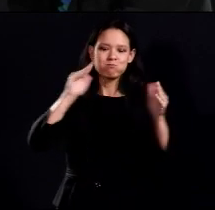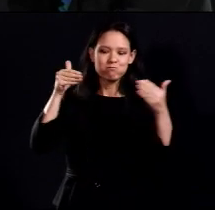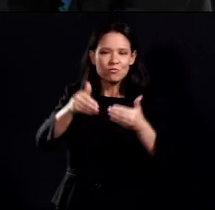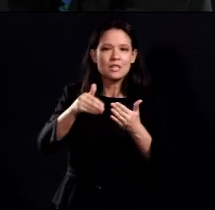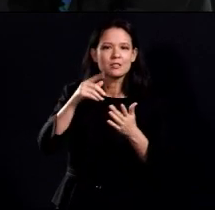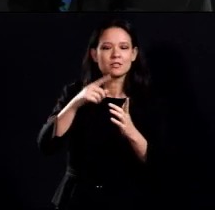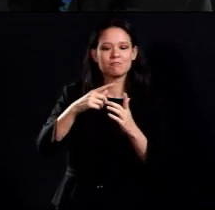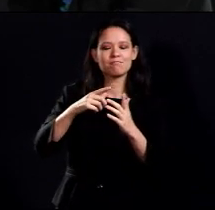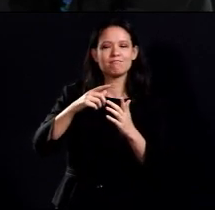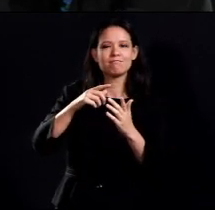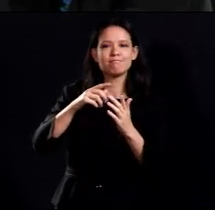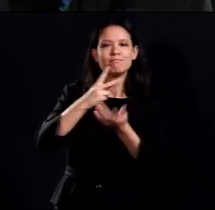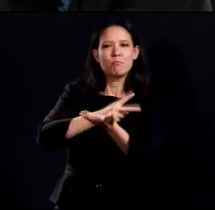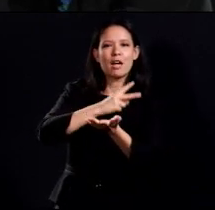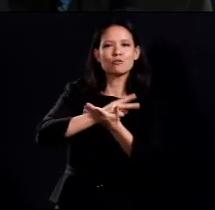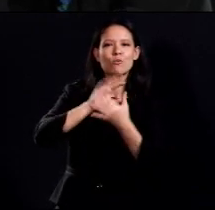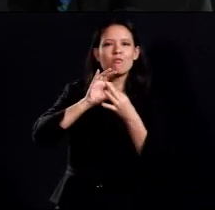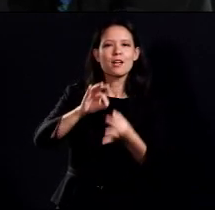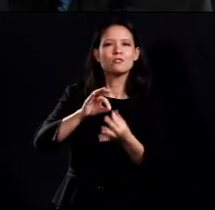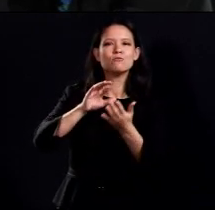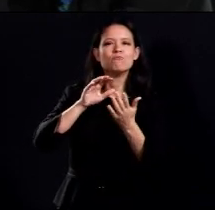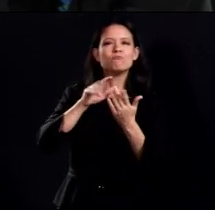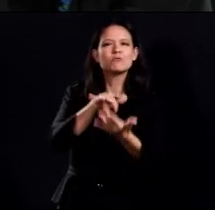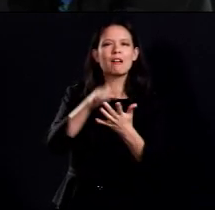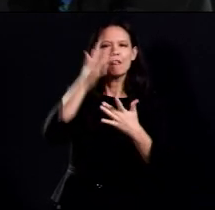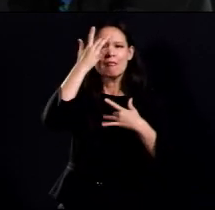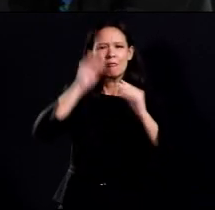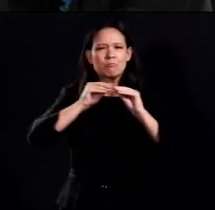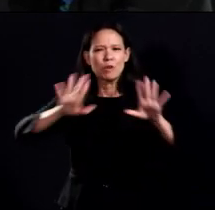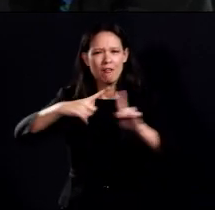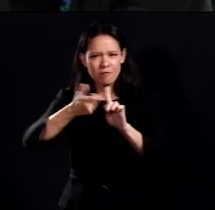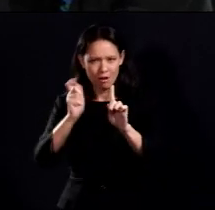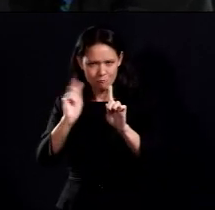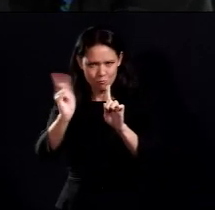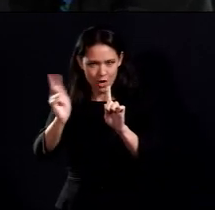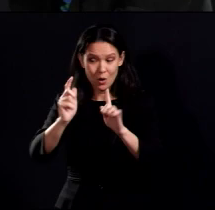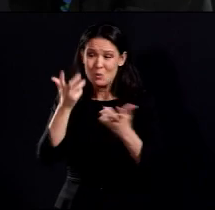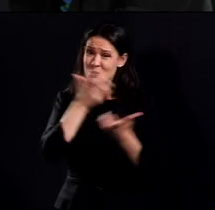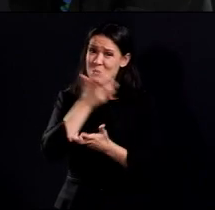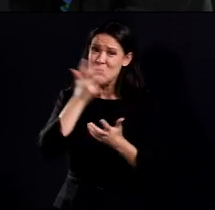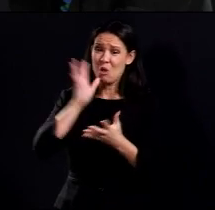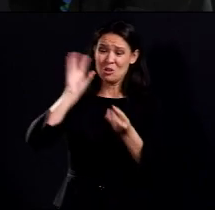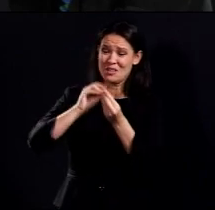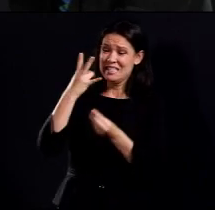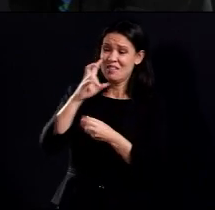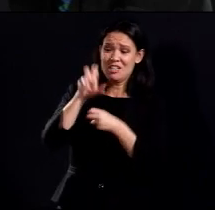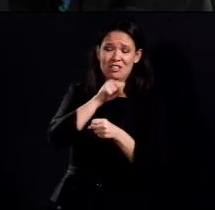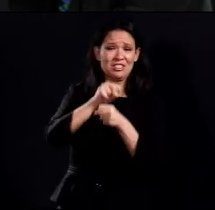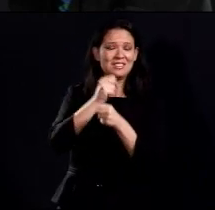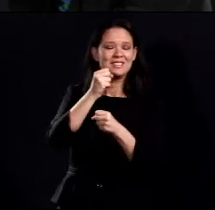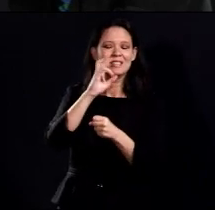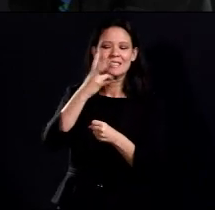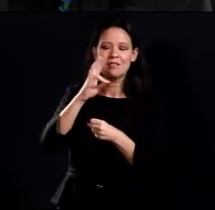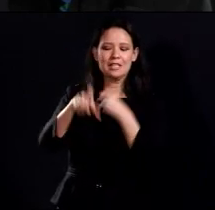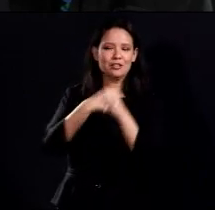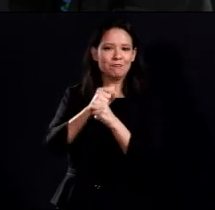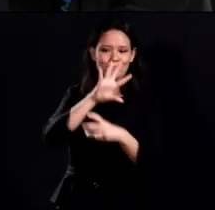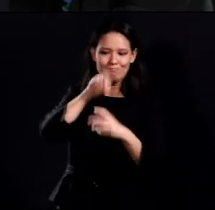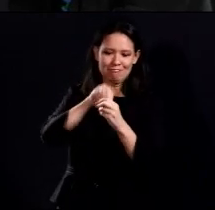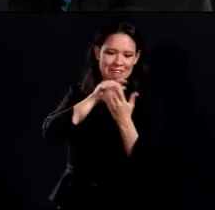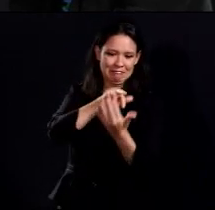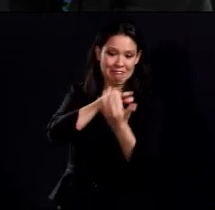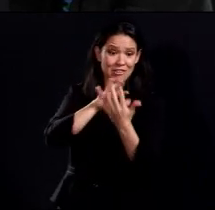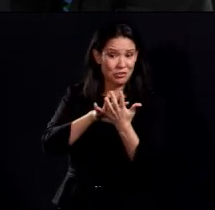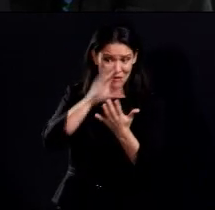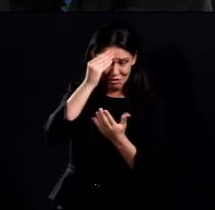She has an impressive record of 17 years in public health and epidemiology. You've learned a lot, no doubt, right? Oh